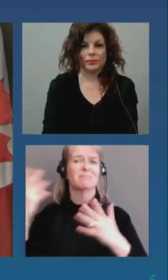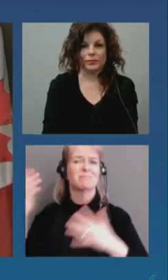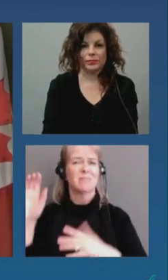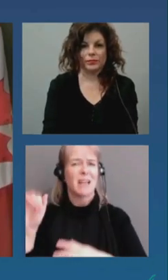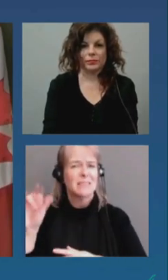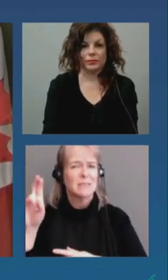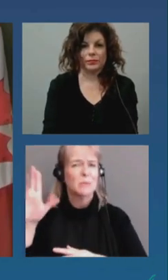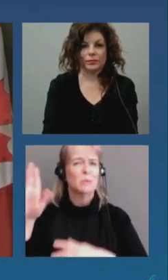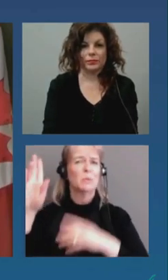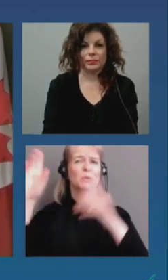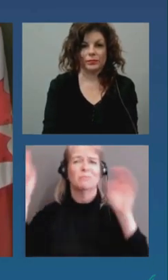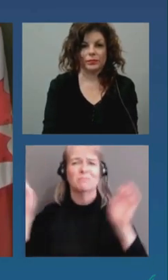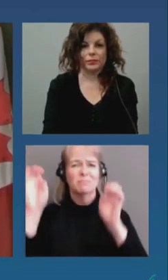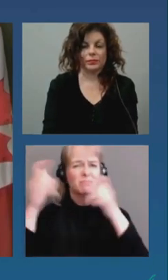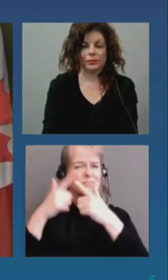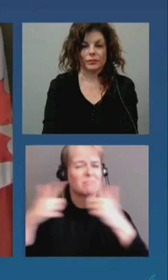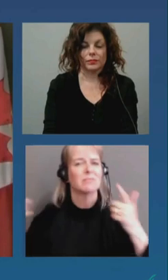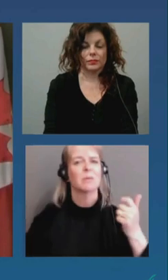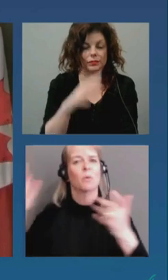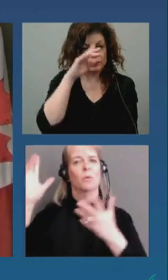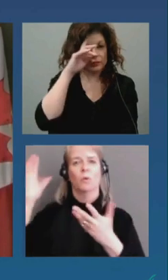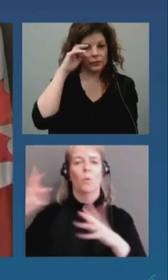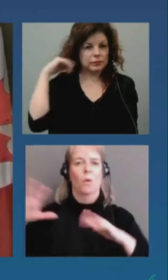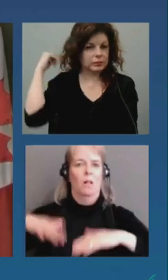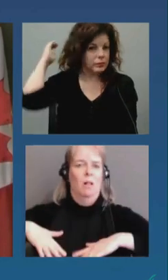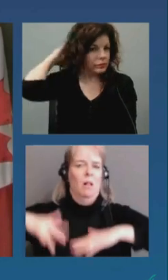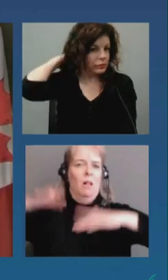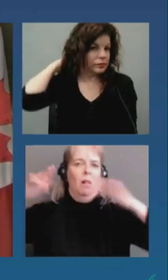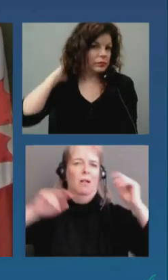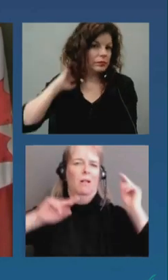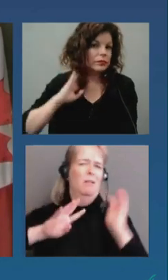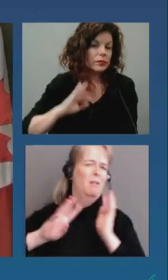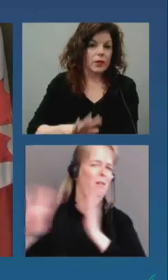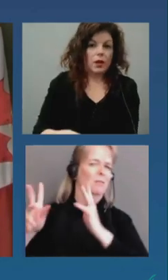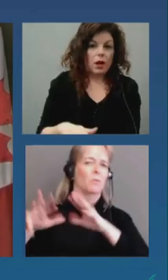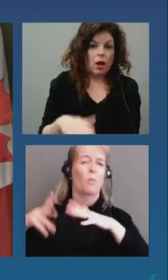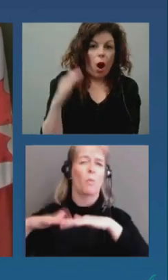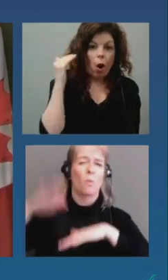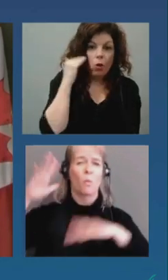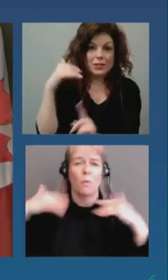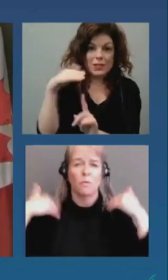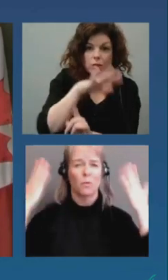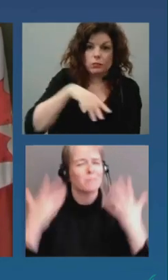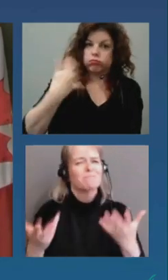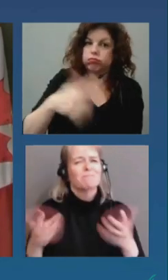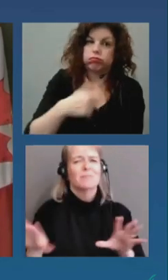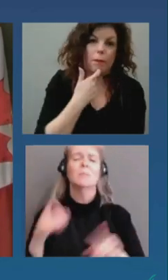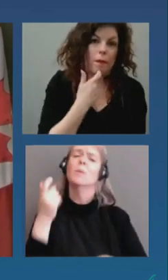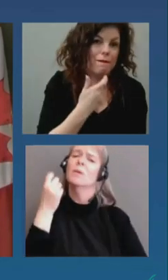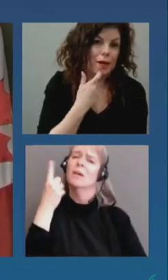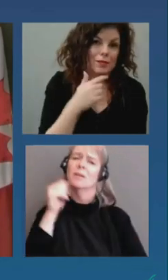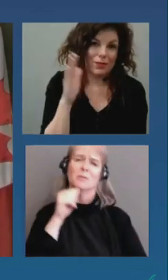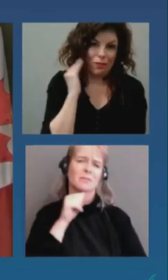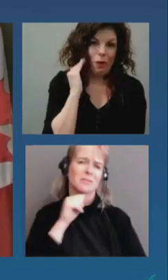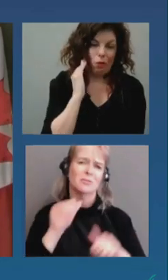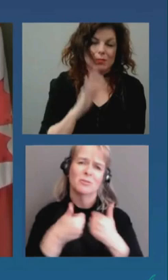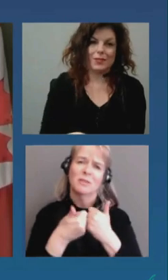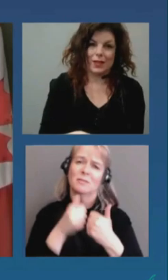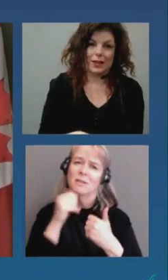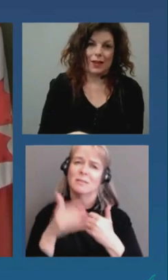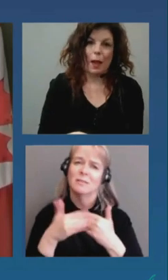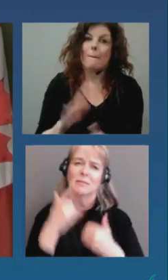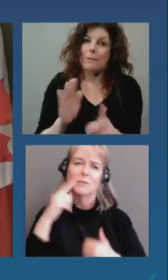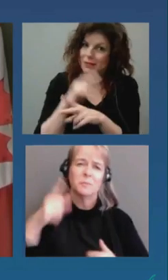realize this isn't easy and in fact it's very difficult we want to